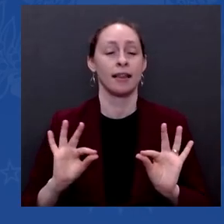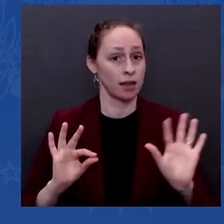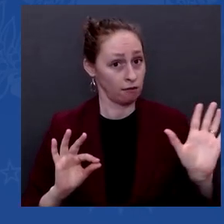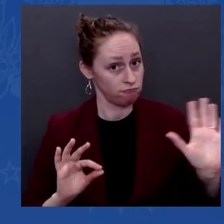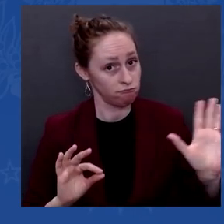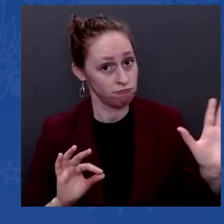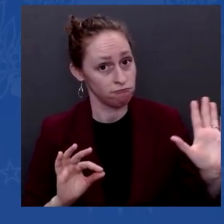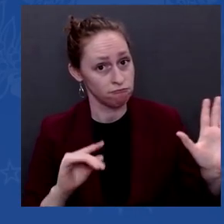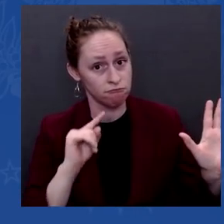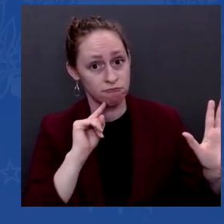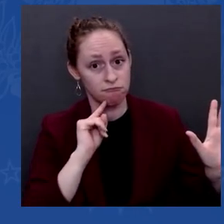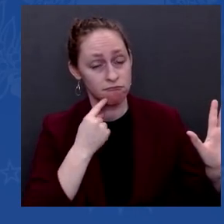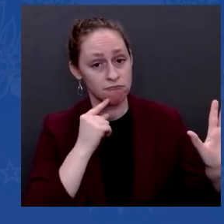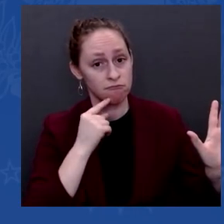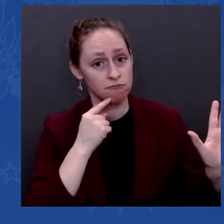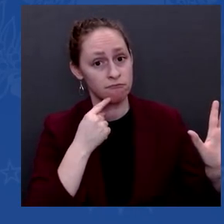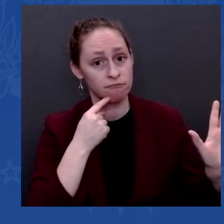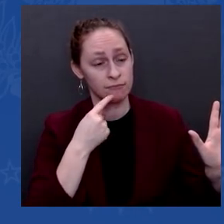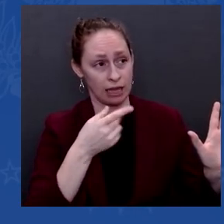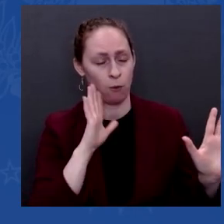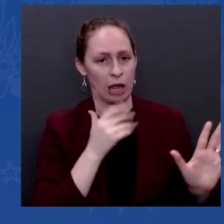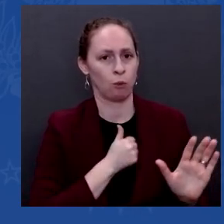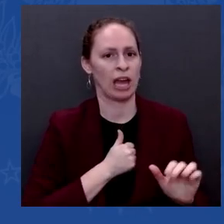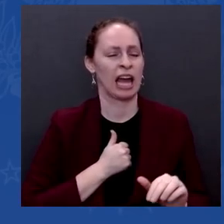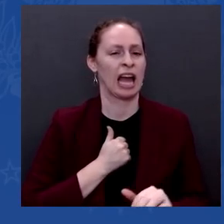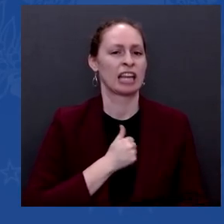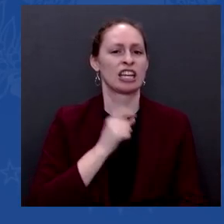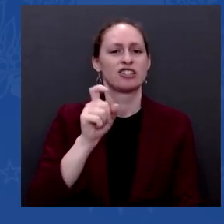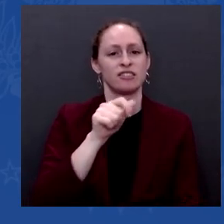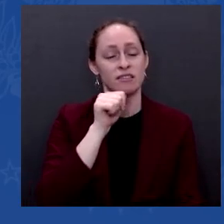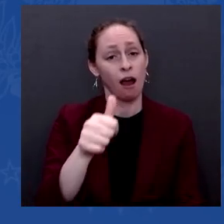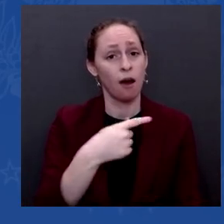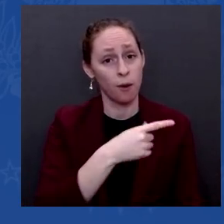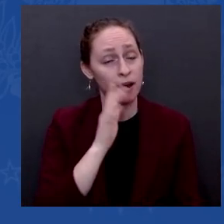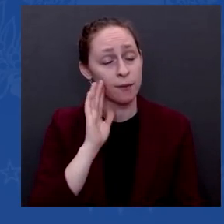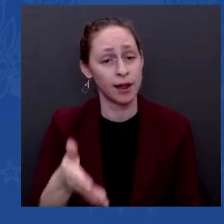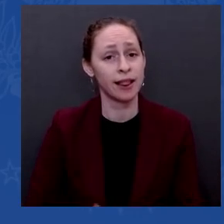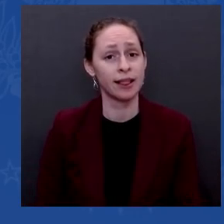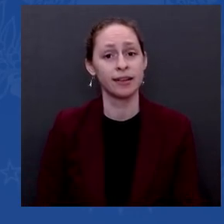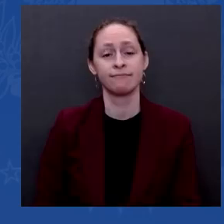it. Now, whether or not I think that —